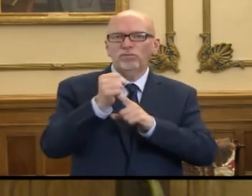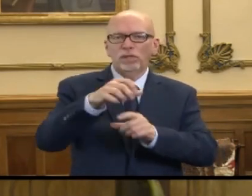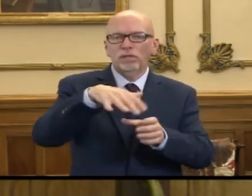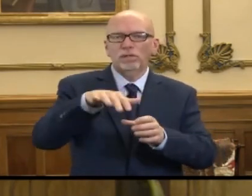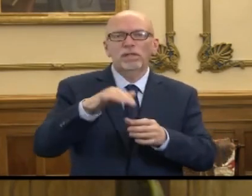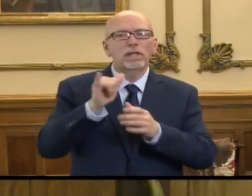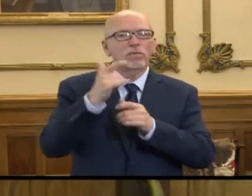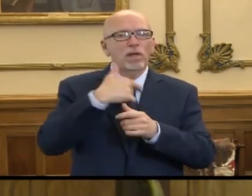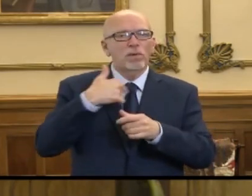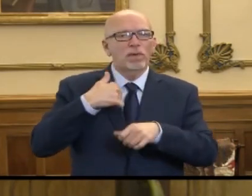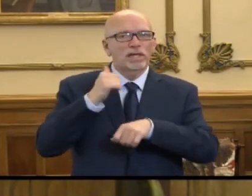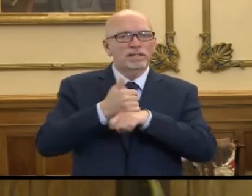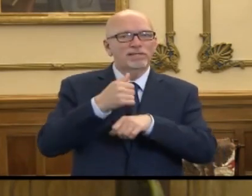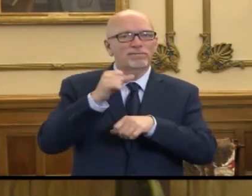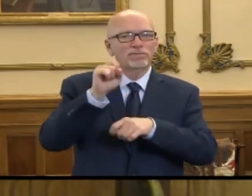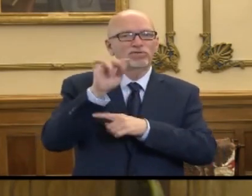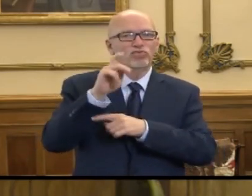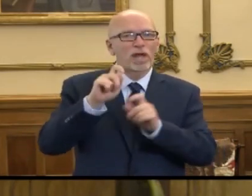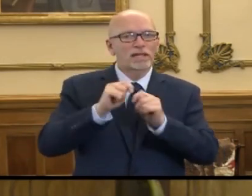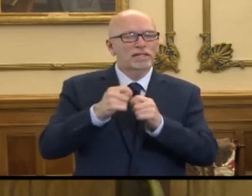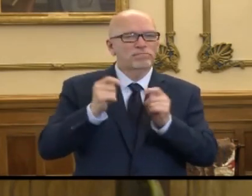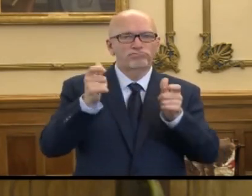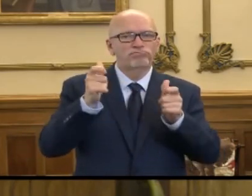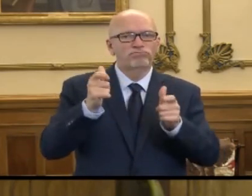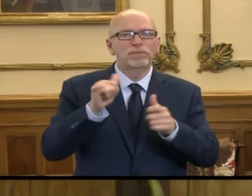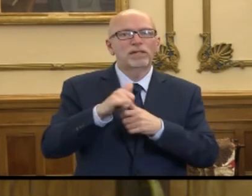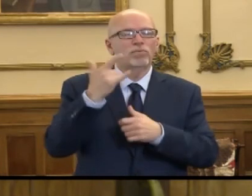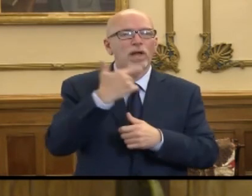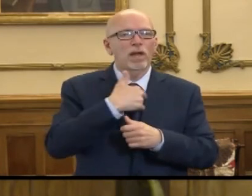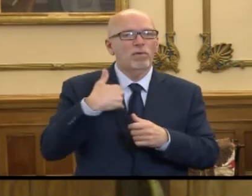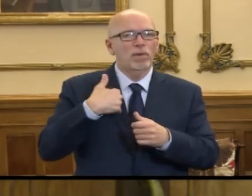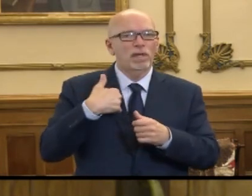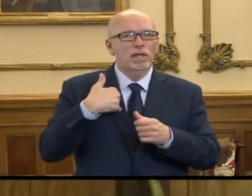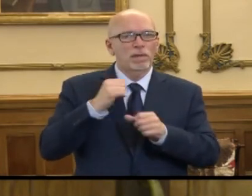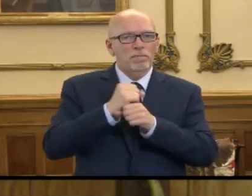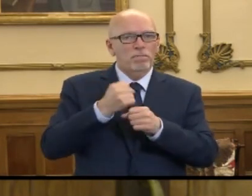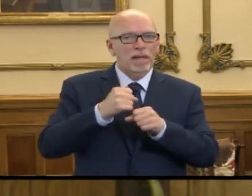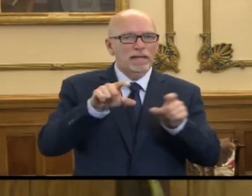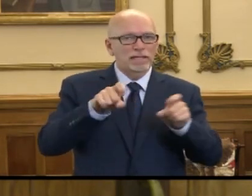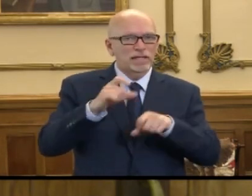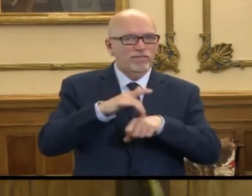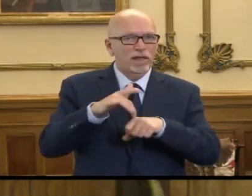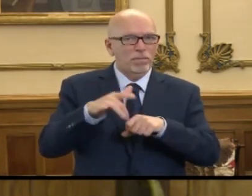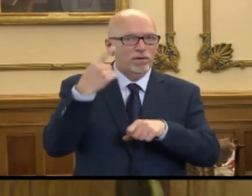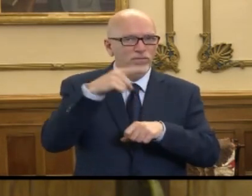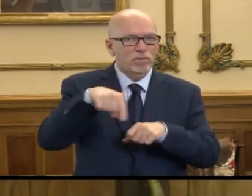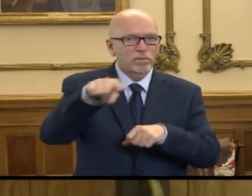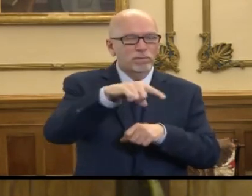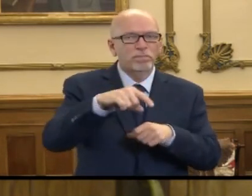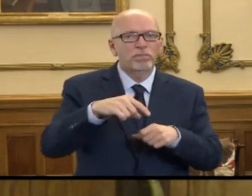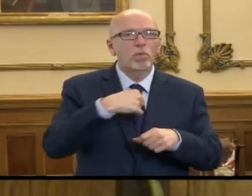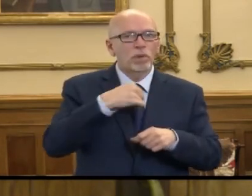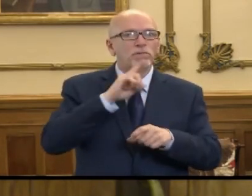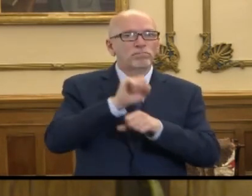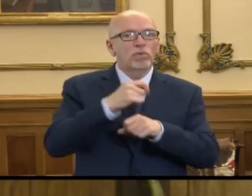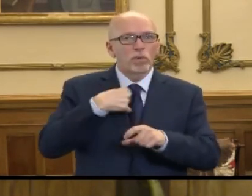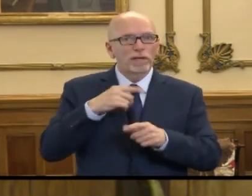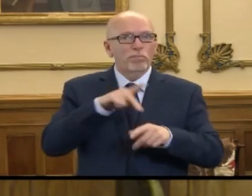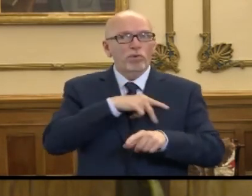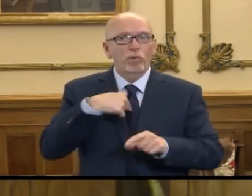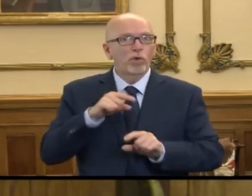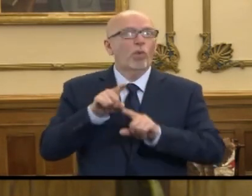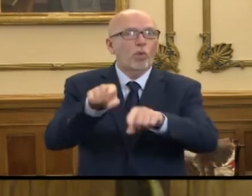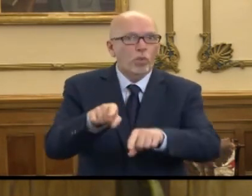That's why we set the strike teams up immediately. That is why we have made the testing available. We've actually gone to them personally